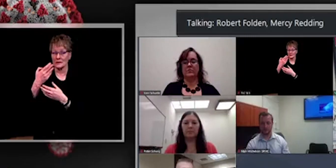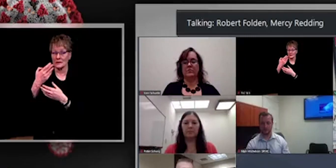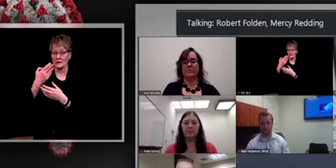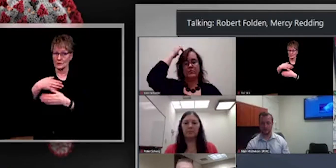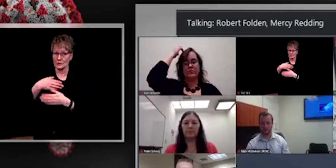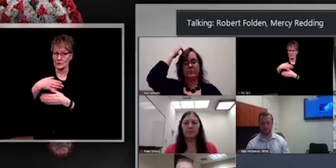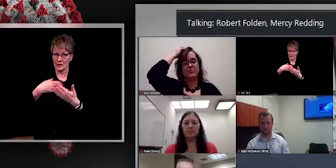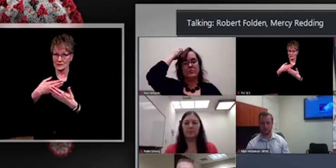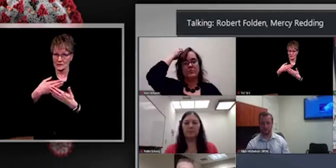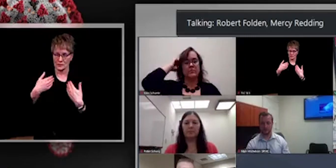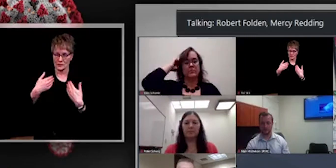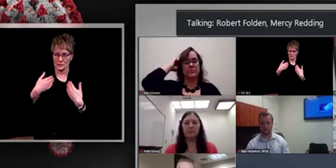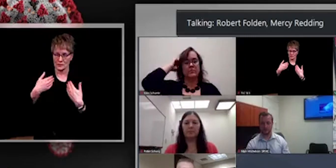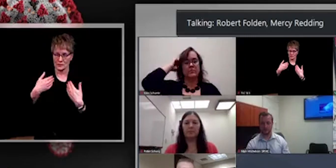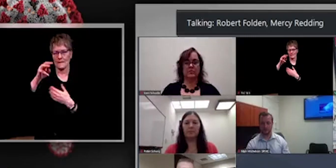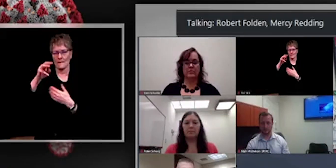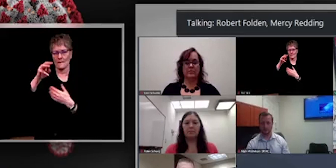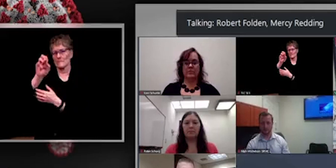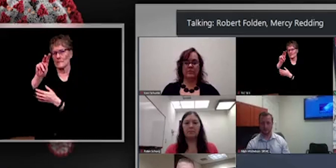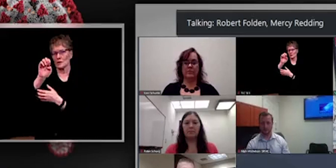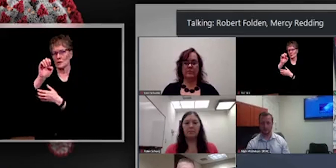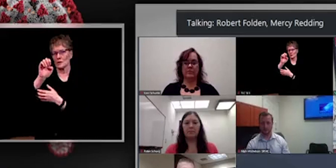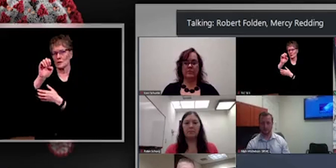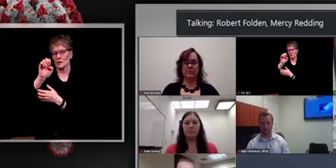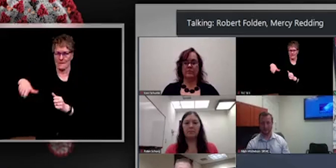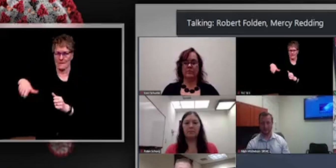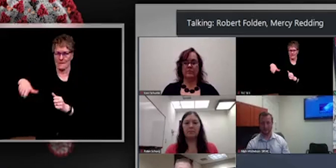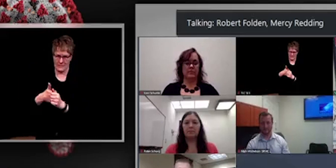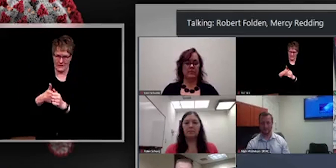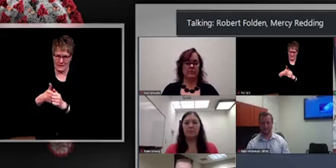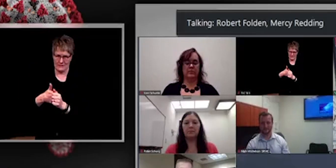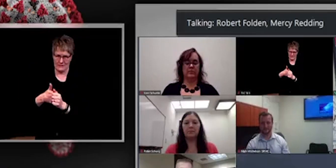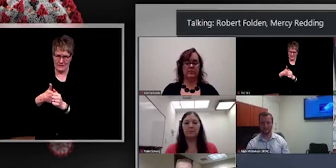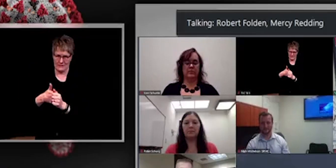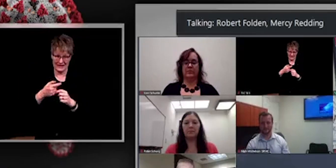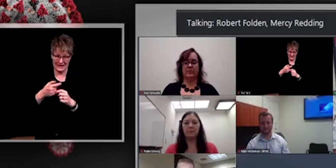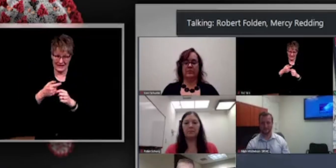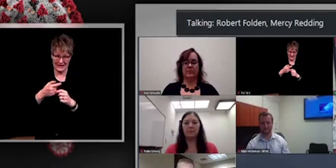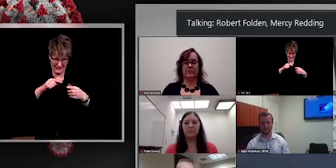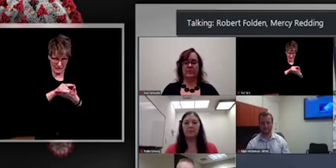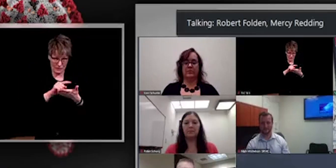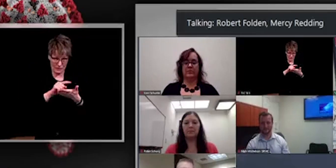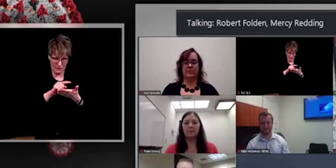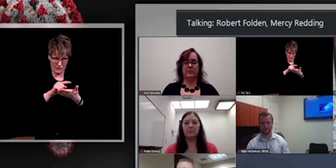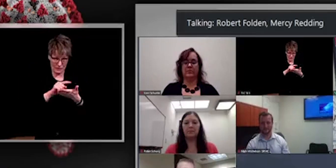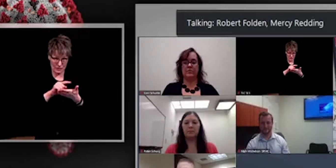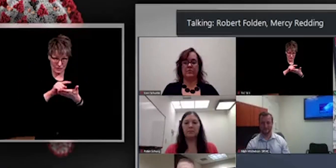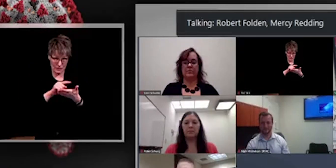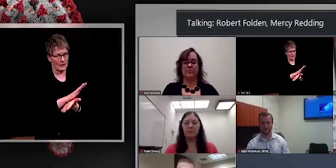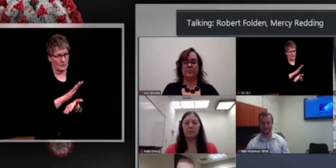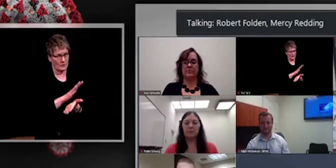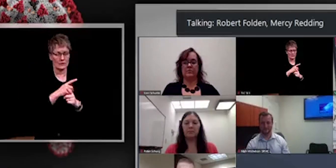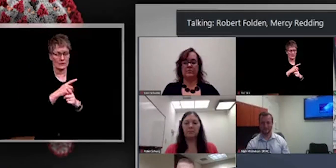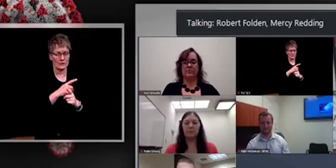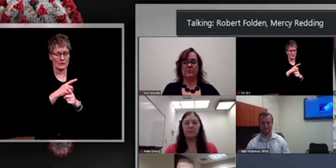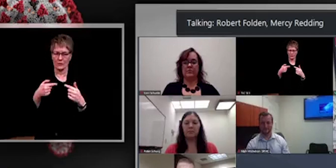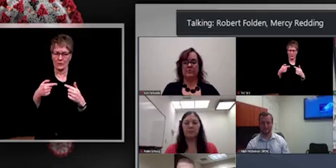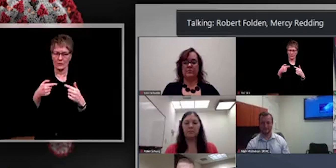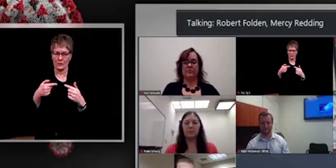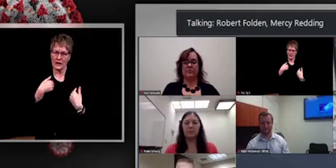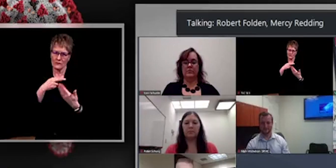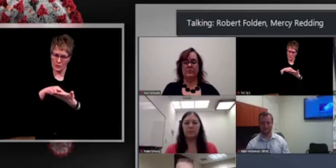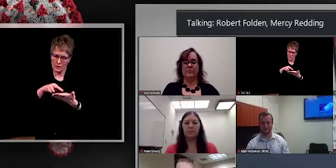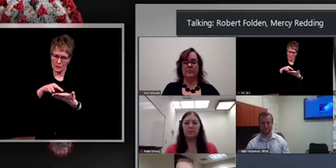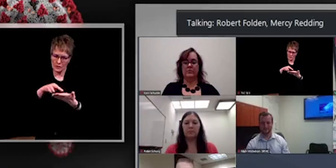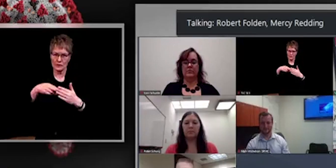a manual backup today because we'll be doing everything on paper this week. Uh, but there's a registration process. There's a consent process.